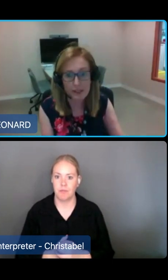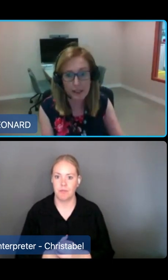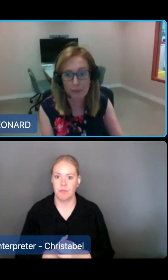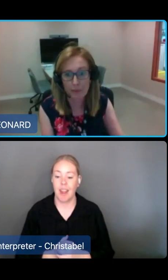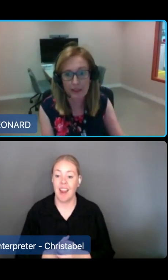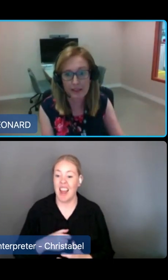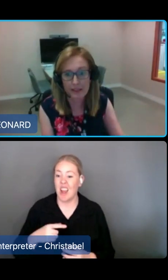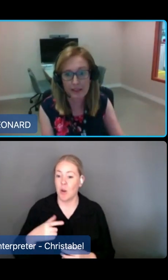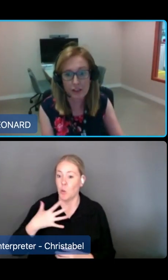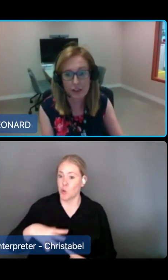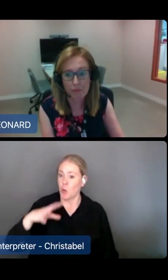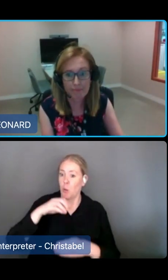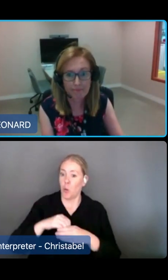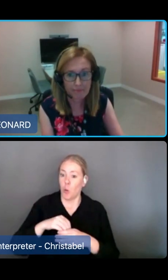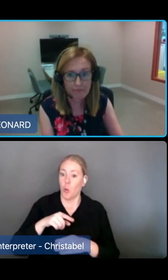towards implementation.